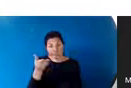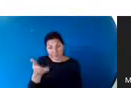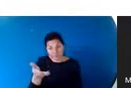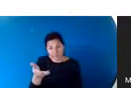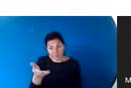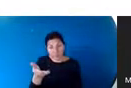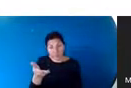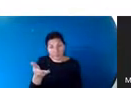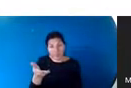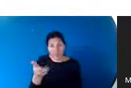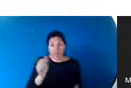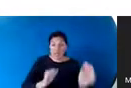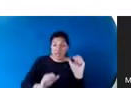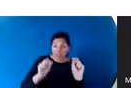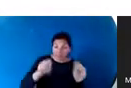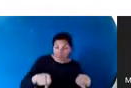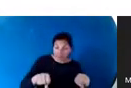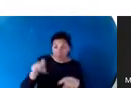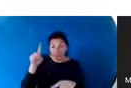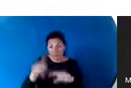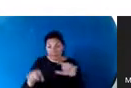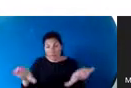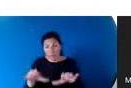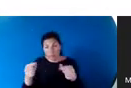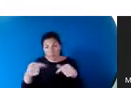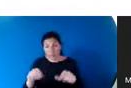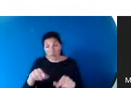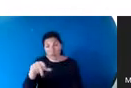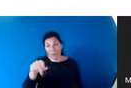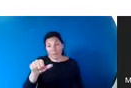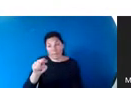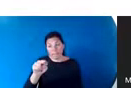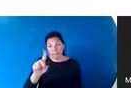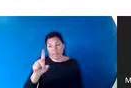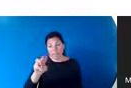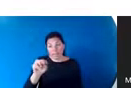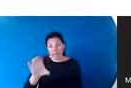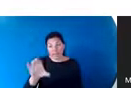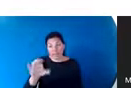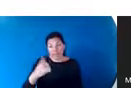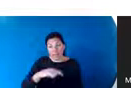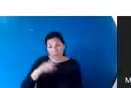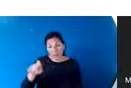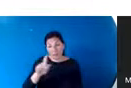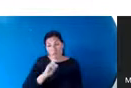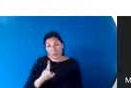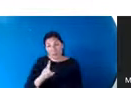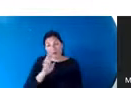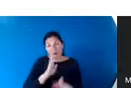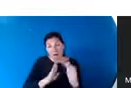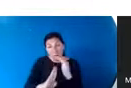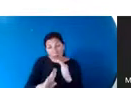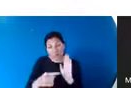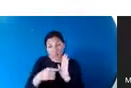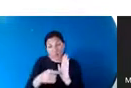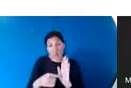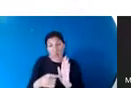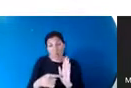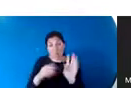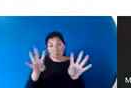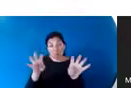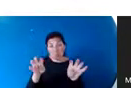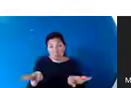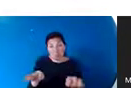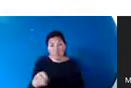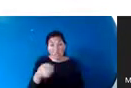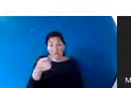saying what science can and cannot do in a time of pandemic. And we should be much more humble and willing to demonstrate uncertainty. This is from a paper that shows that